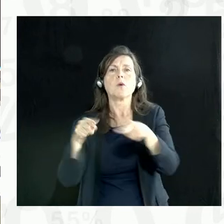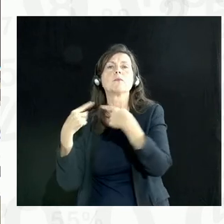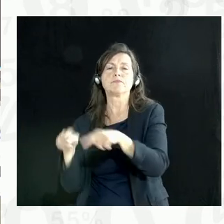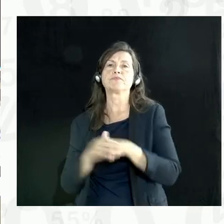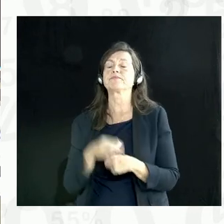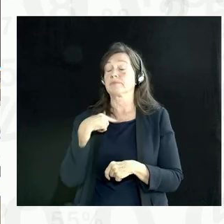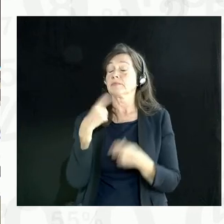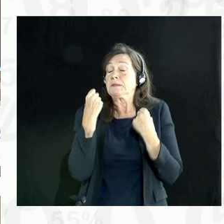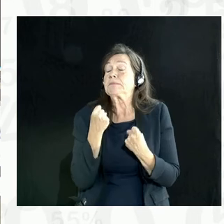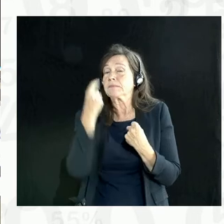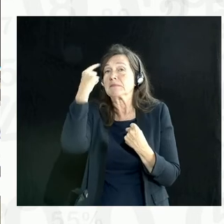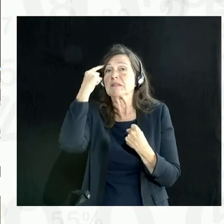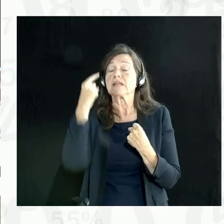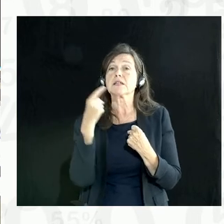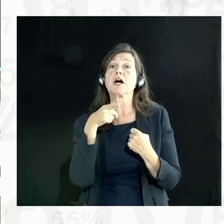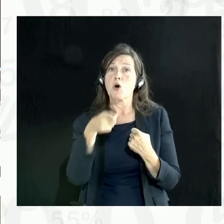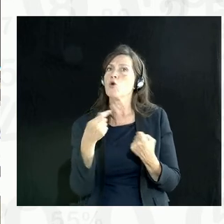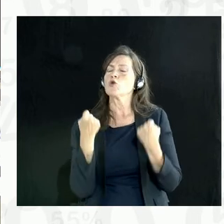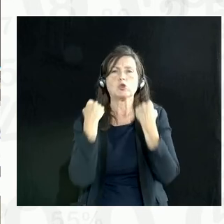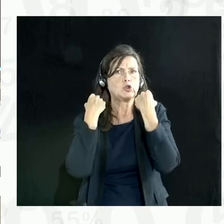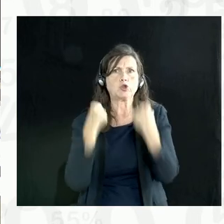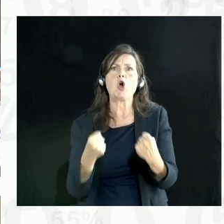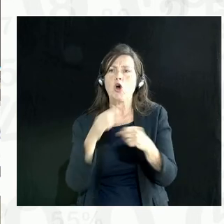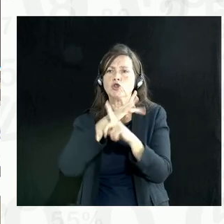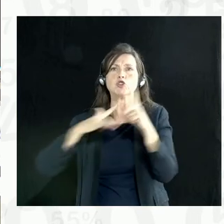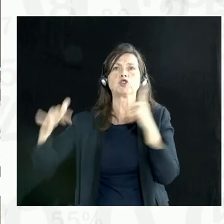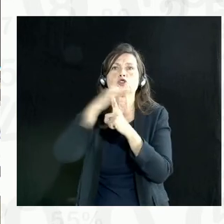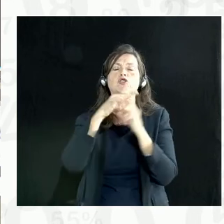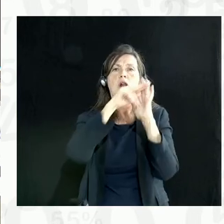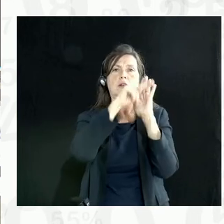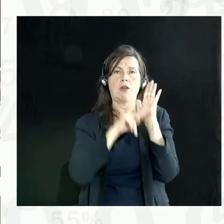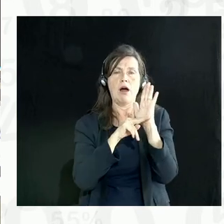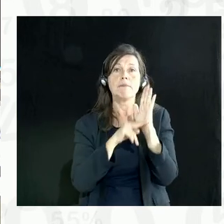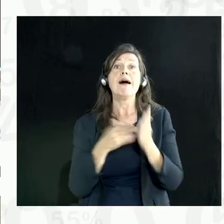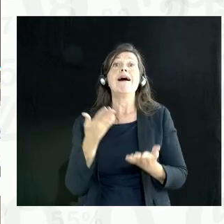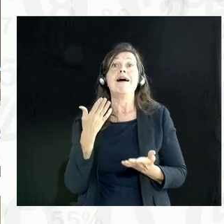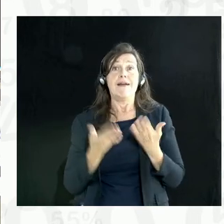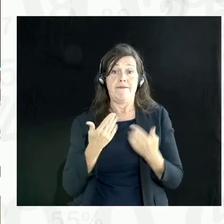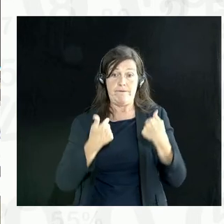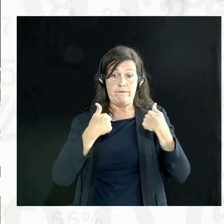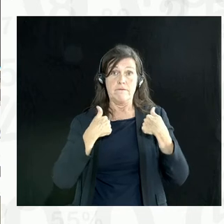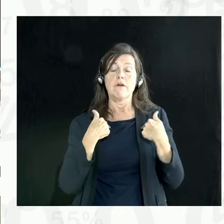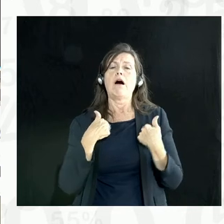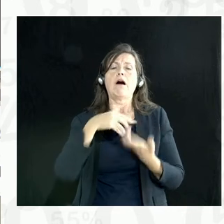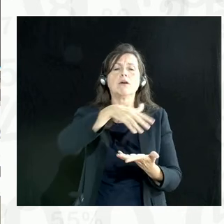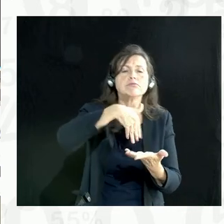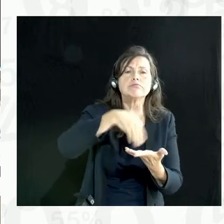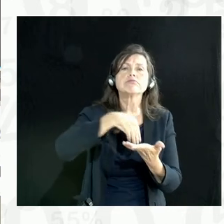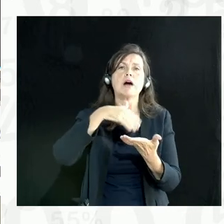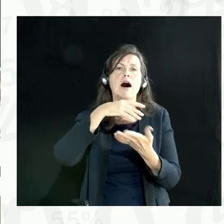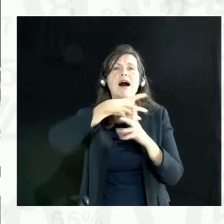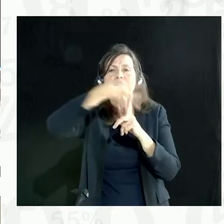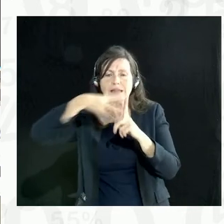strong social norm that if you are using data in a trusted manner for socially beneficial purposes,